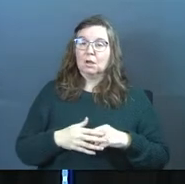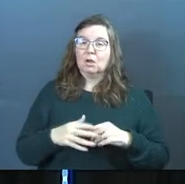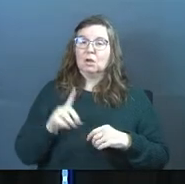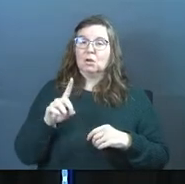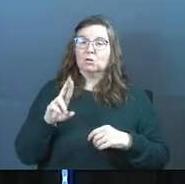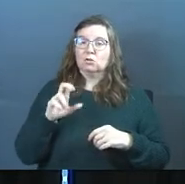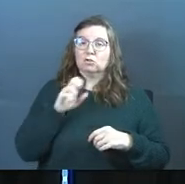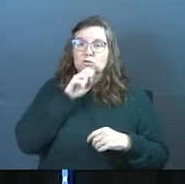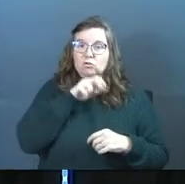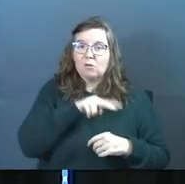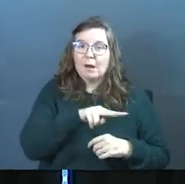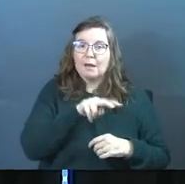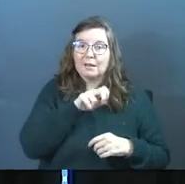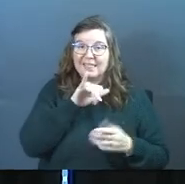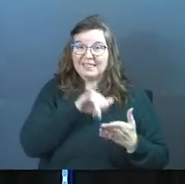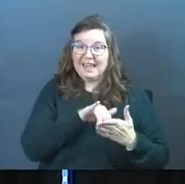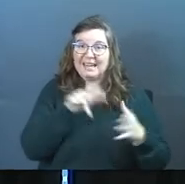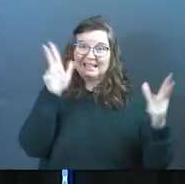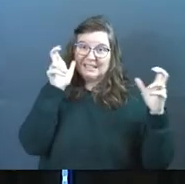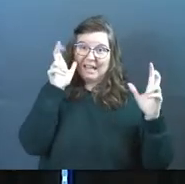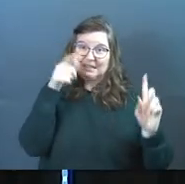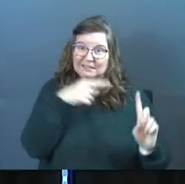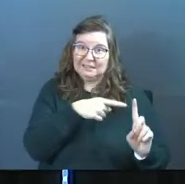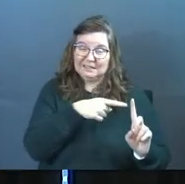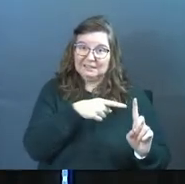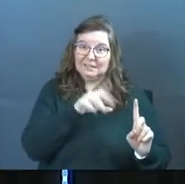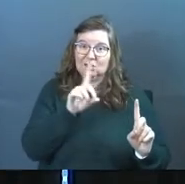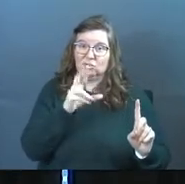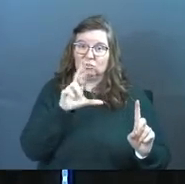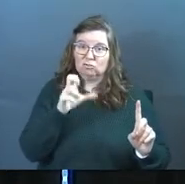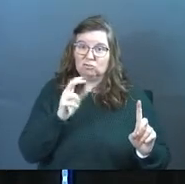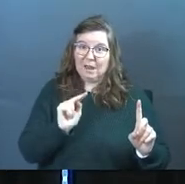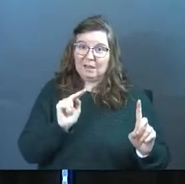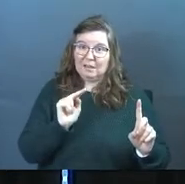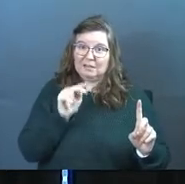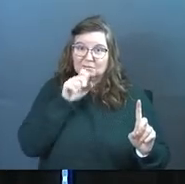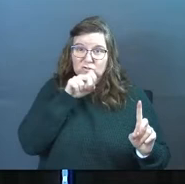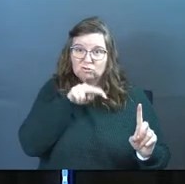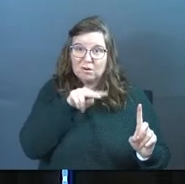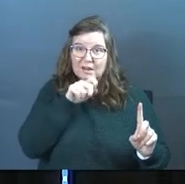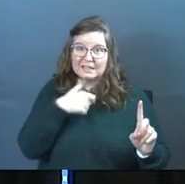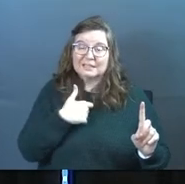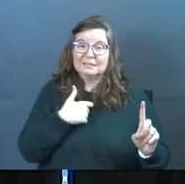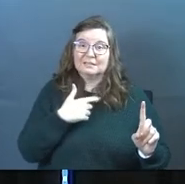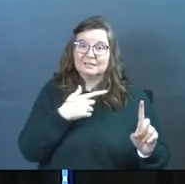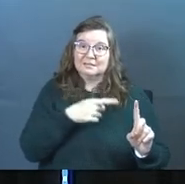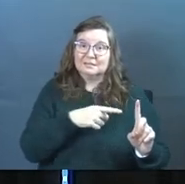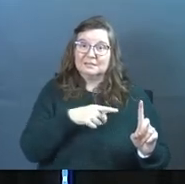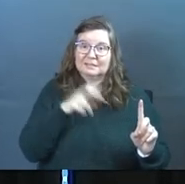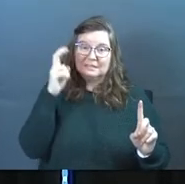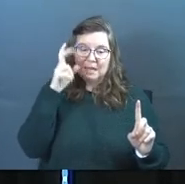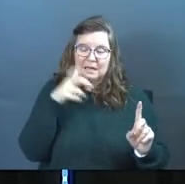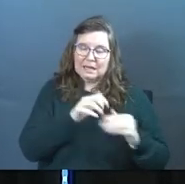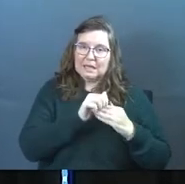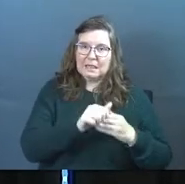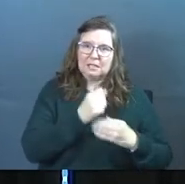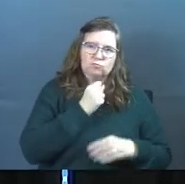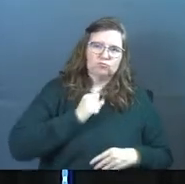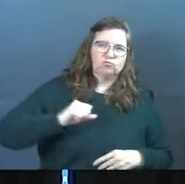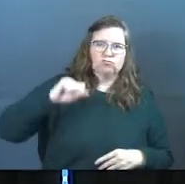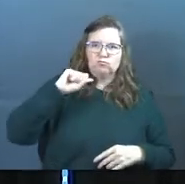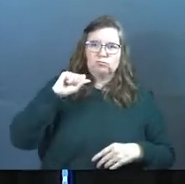dragon, we're going to get told in just a second that that's Satan, by the way. The dragon is Satan. Satan leads a revolt in heaven.